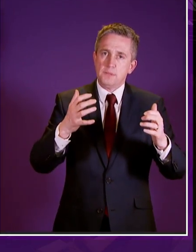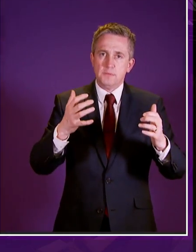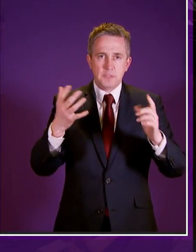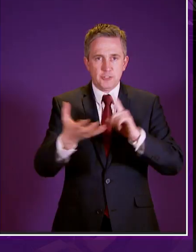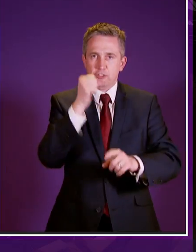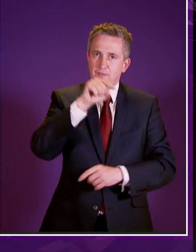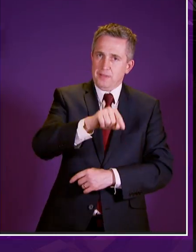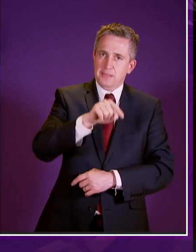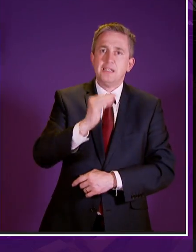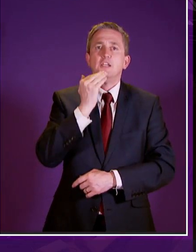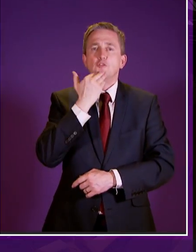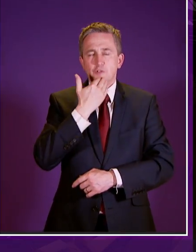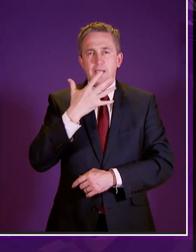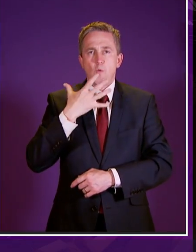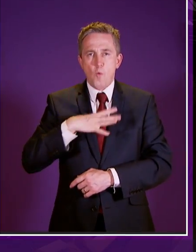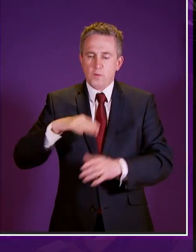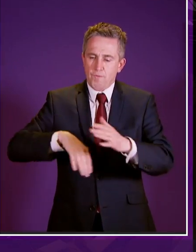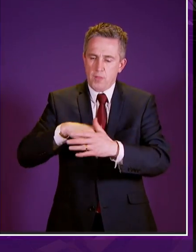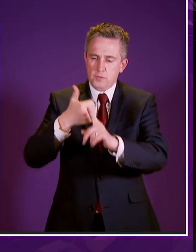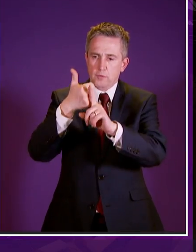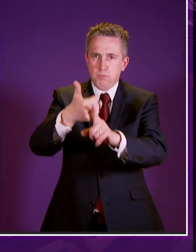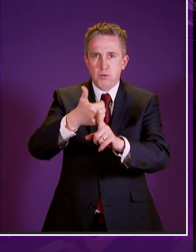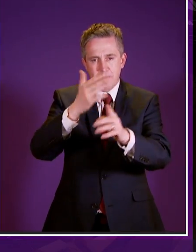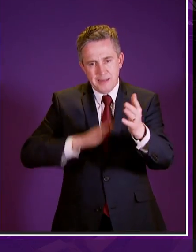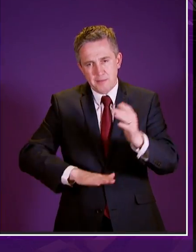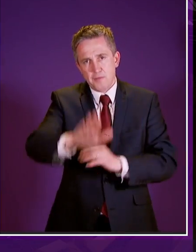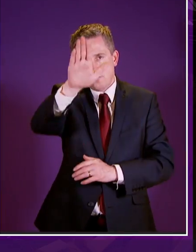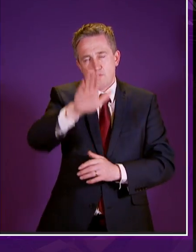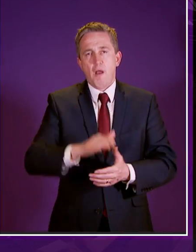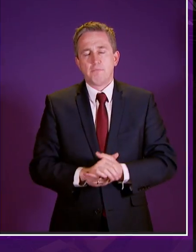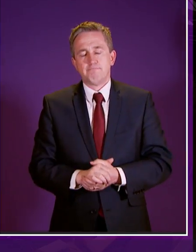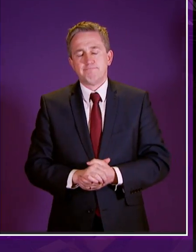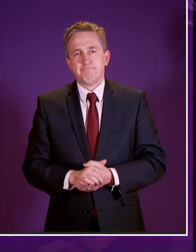challenge and greens look forward to playing a role in that in the coming years thank you